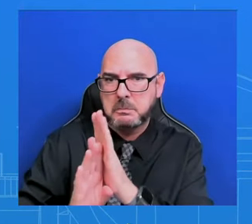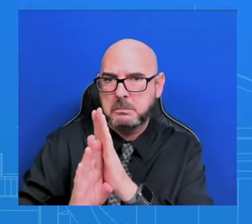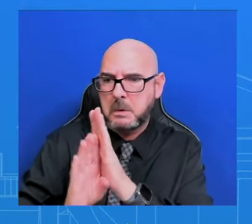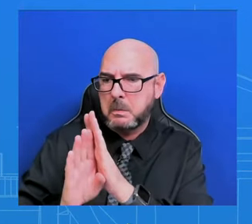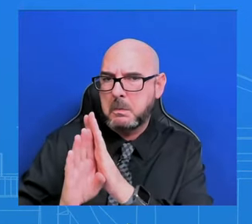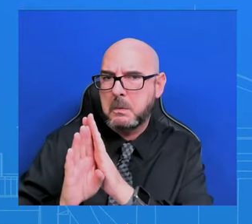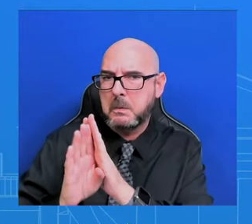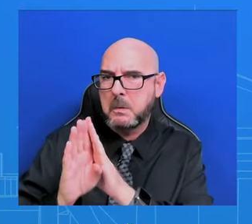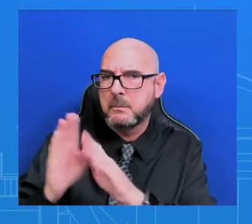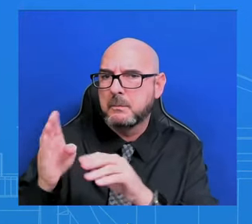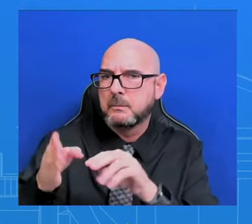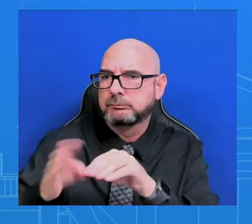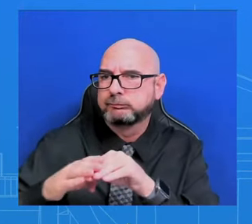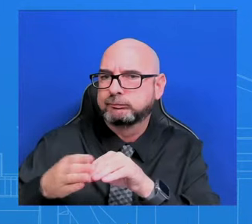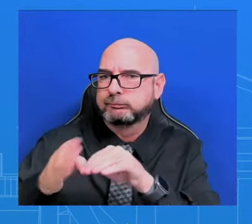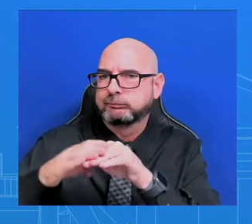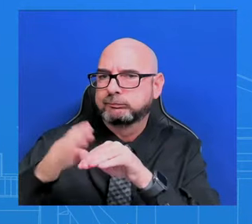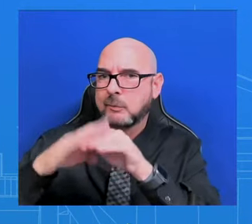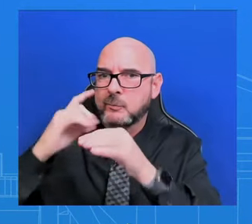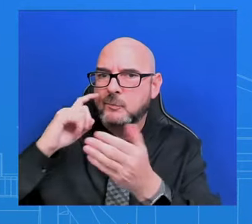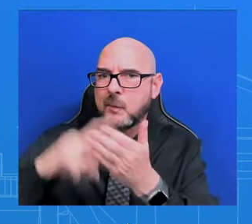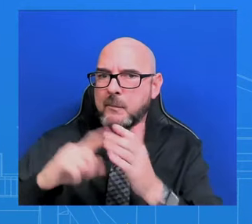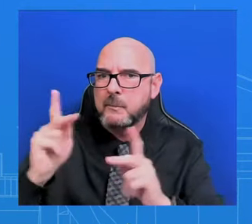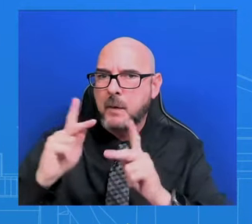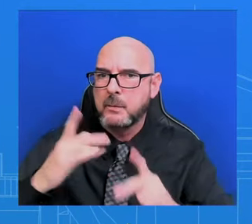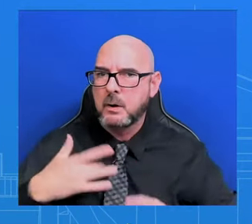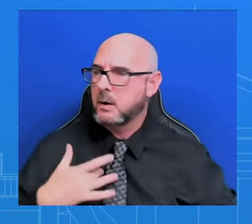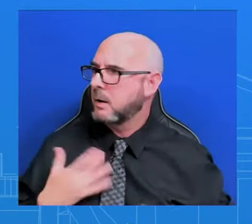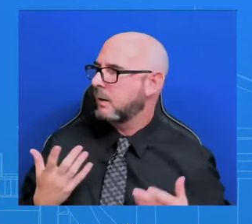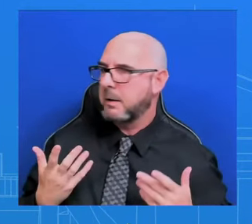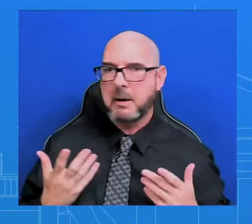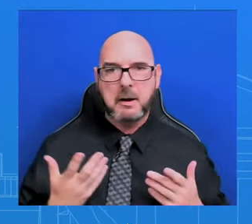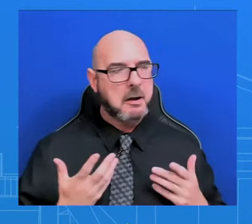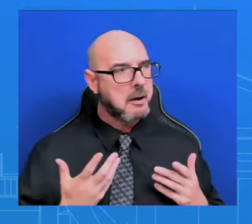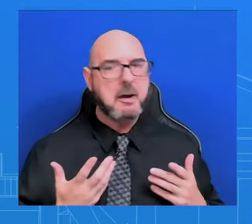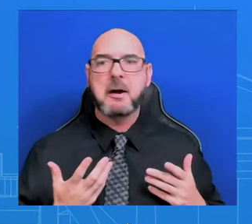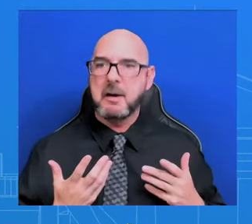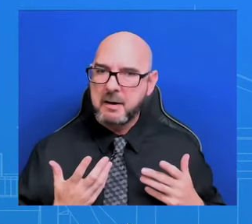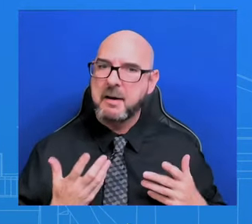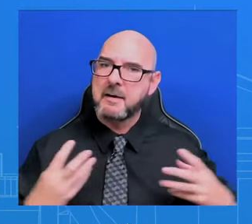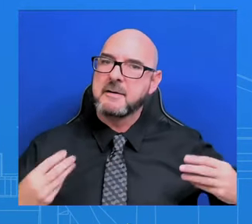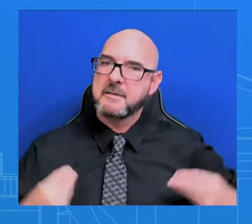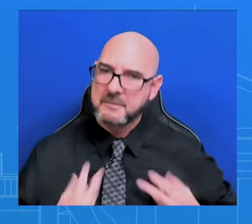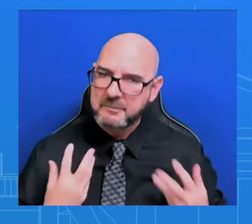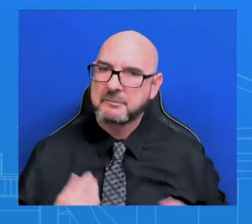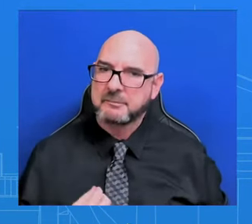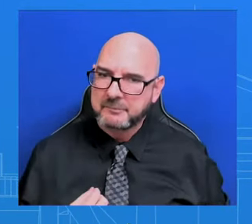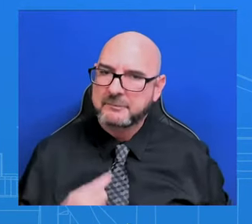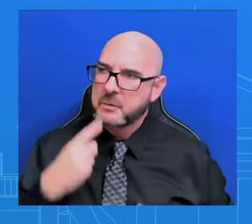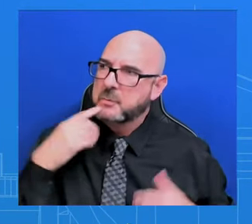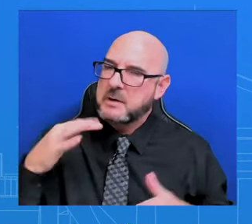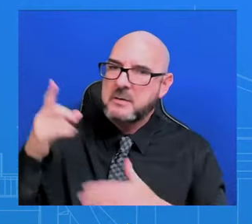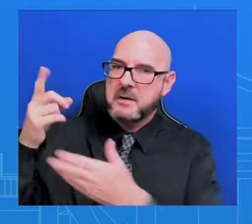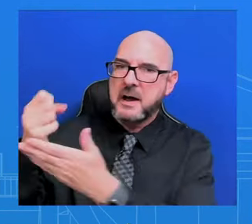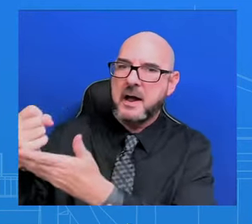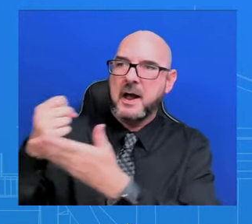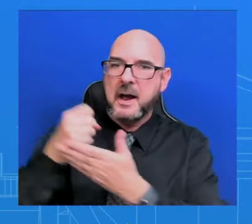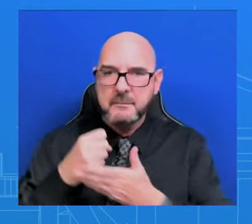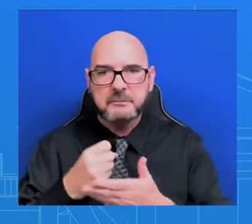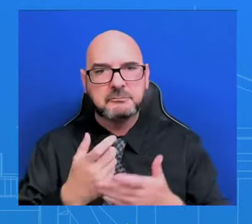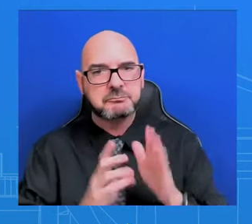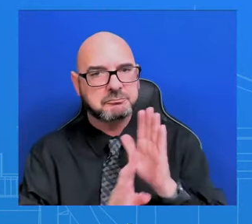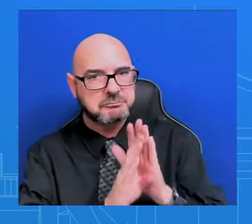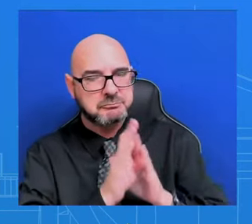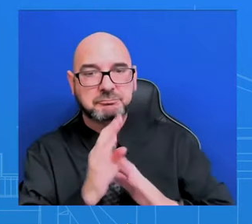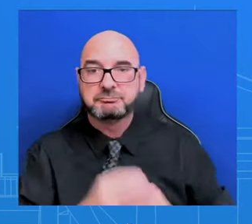sentiment rise as more Americans feel the results of President Biden's economic plan. And with that, I said I was going to be real